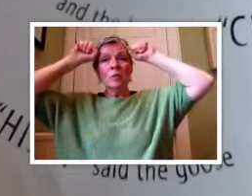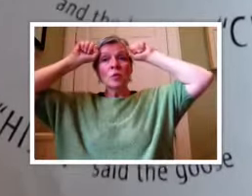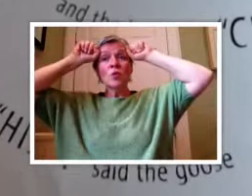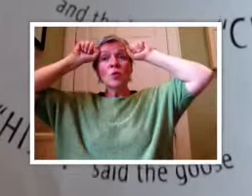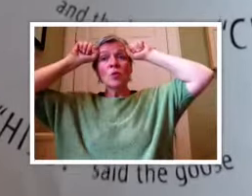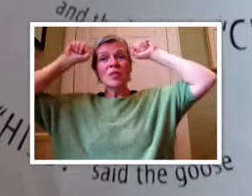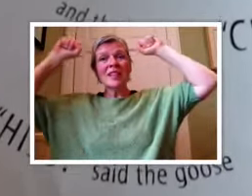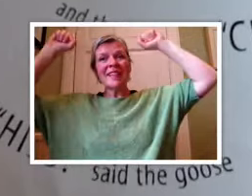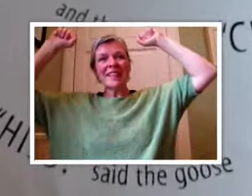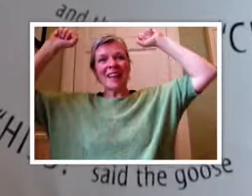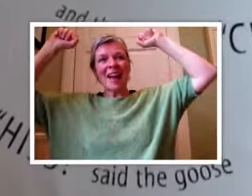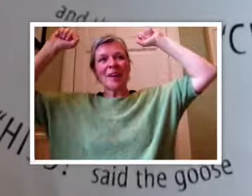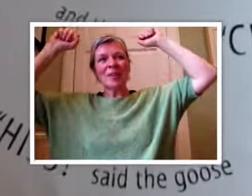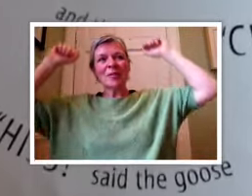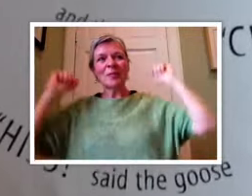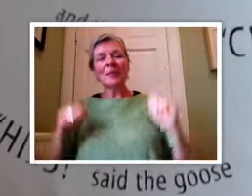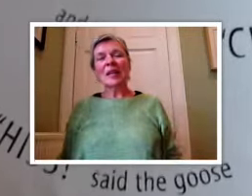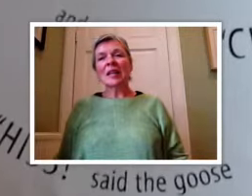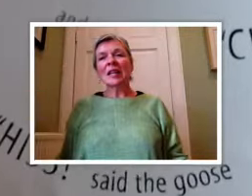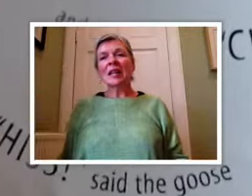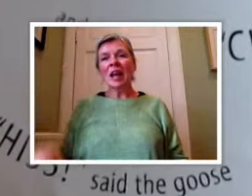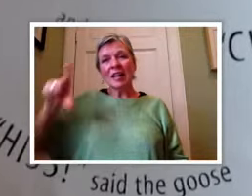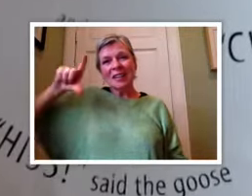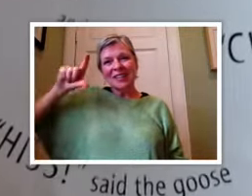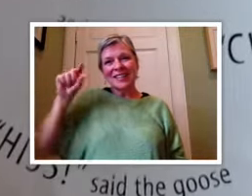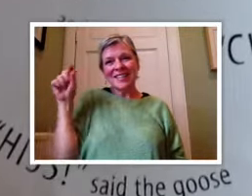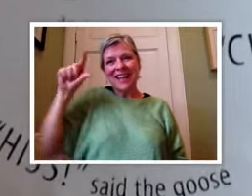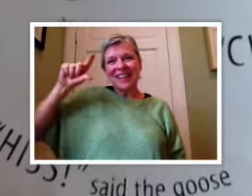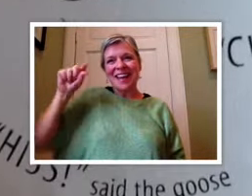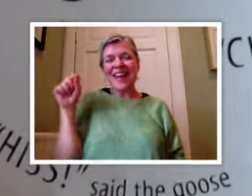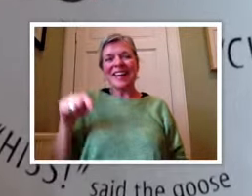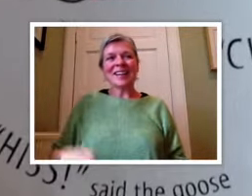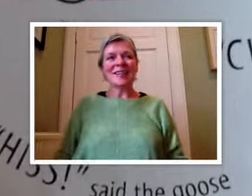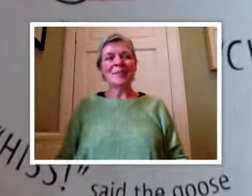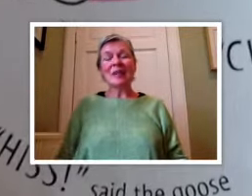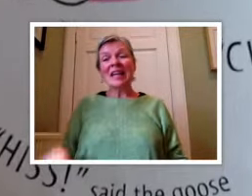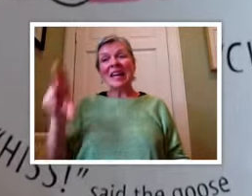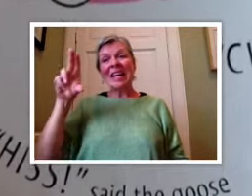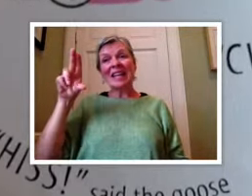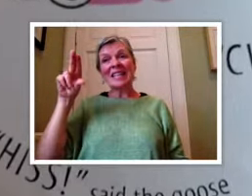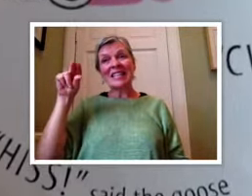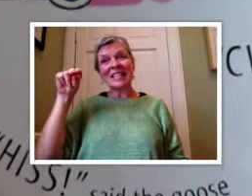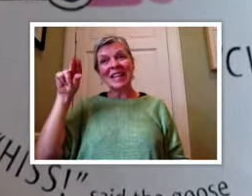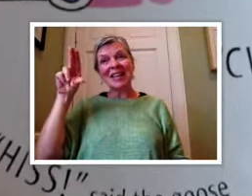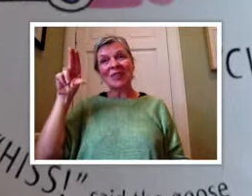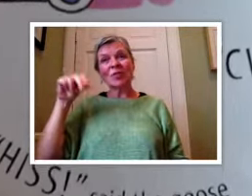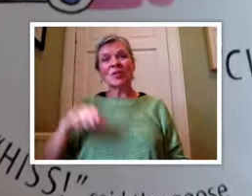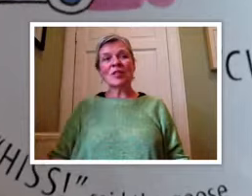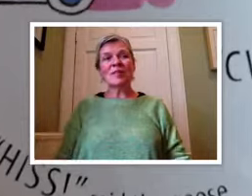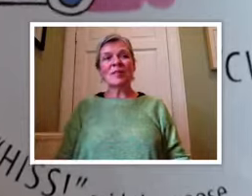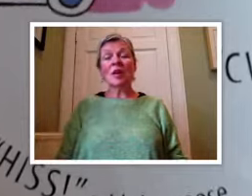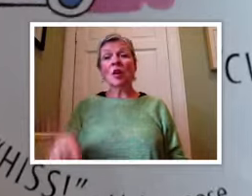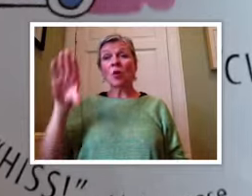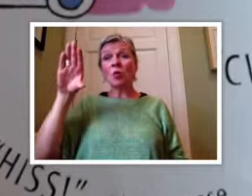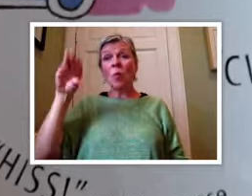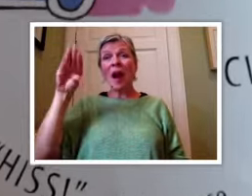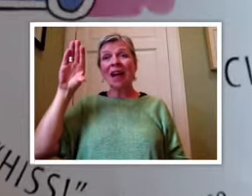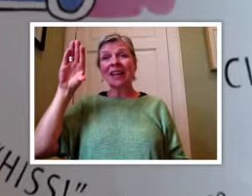Moo, said the cow. Cluck, said the hen. Hiss, said the goose.